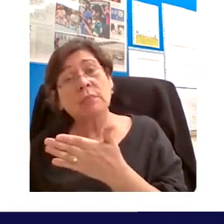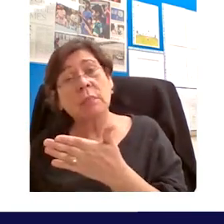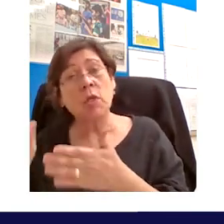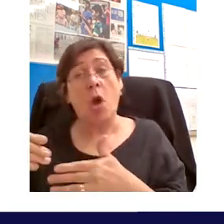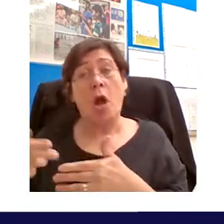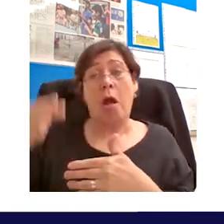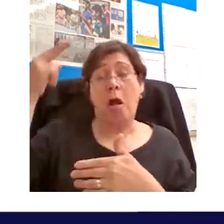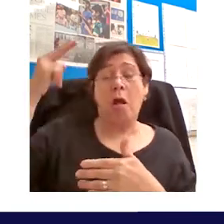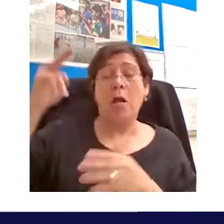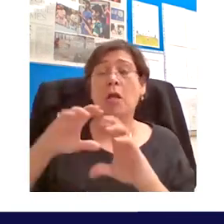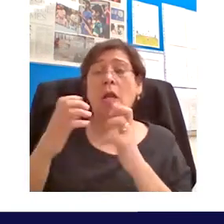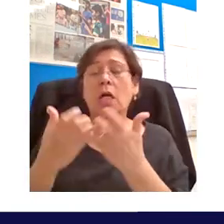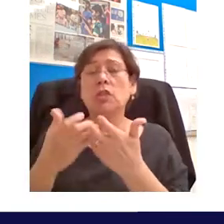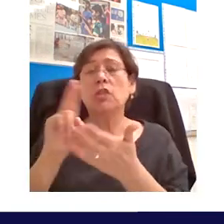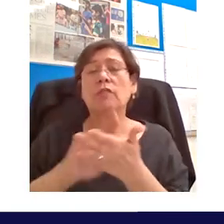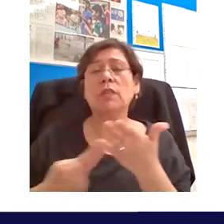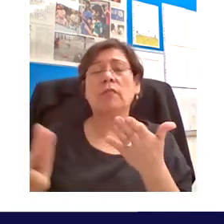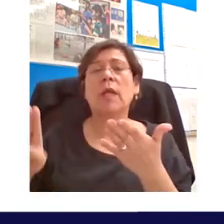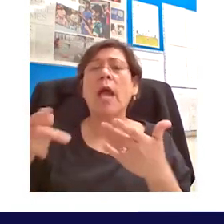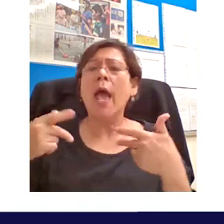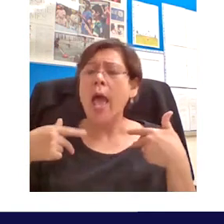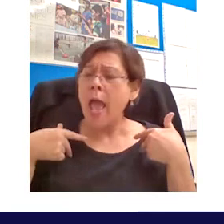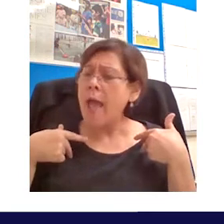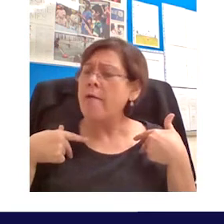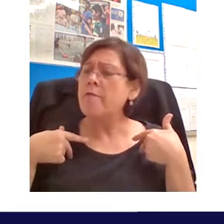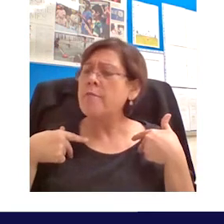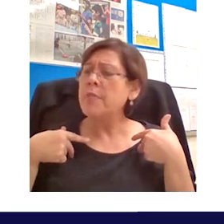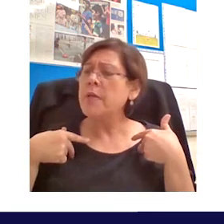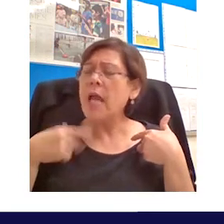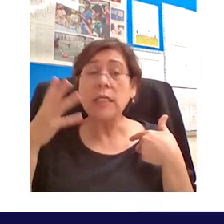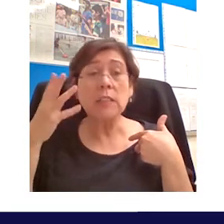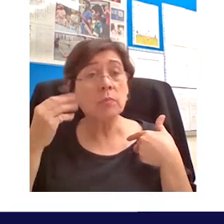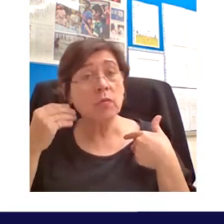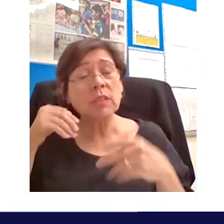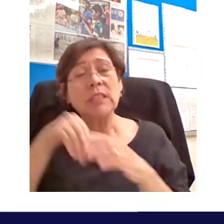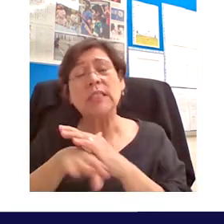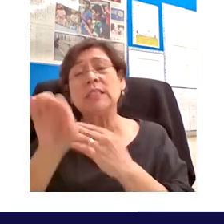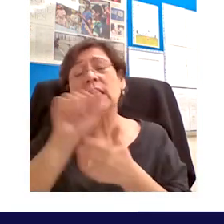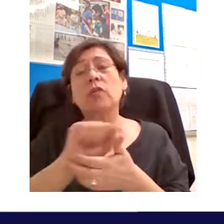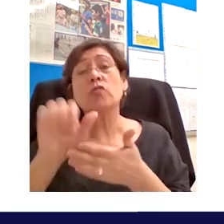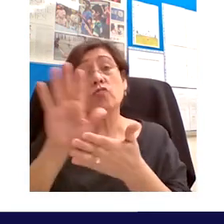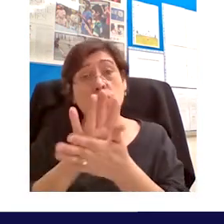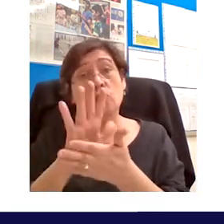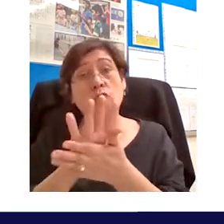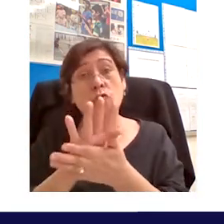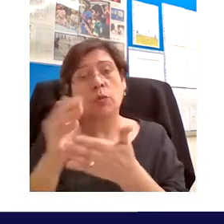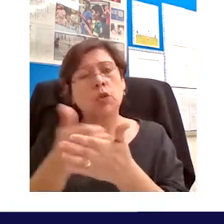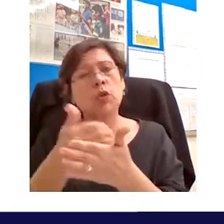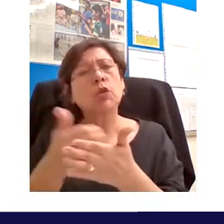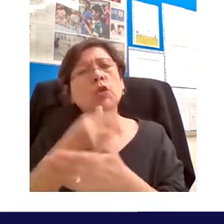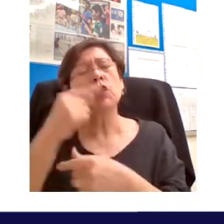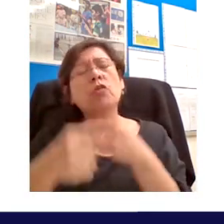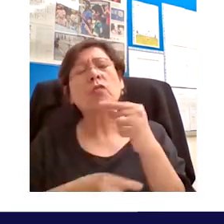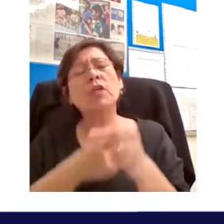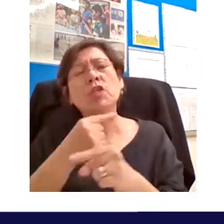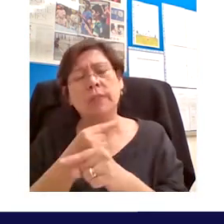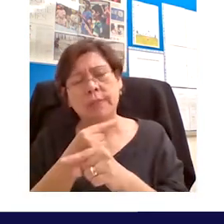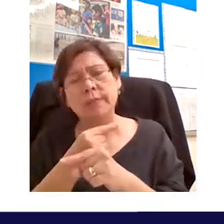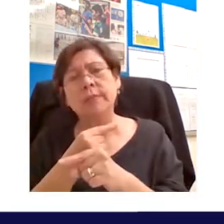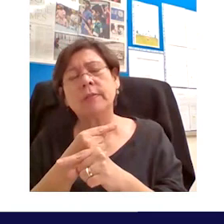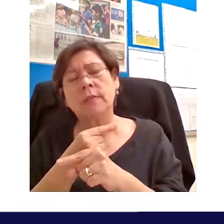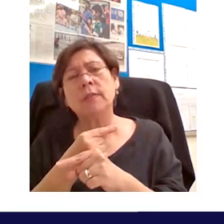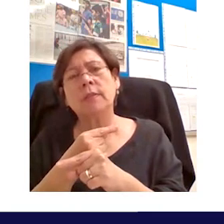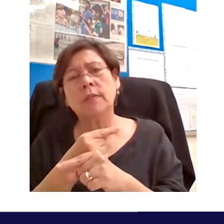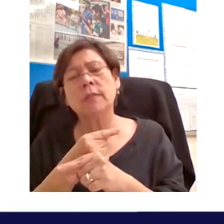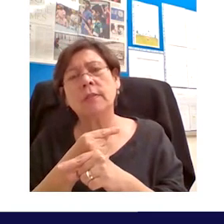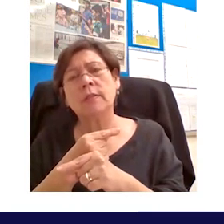having encountered in their secondary schooling a new generation of educational materials born and bred in